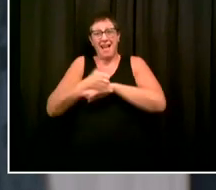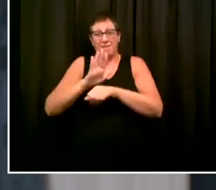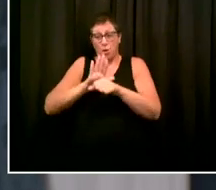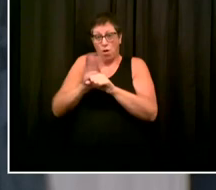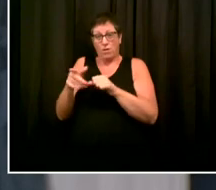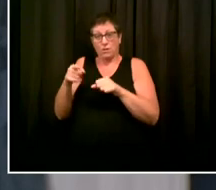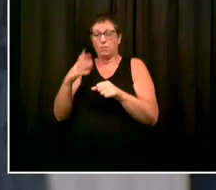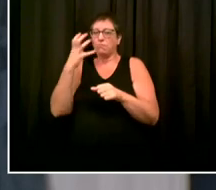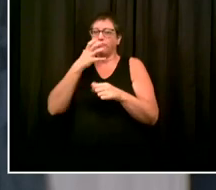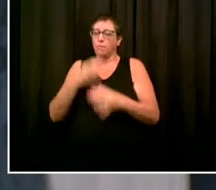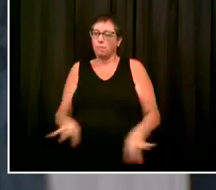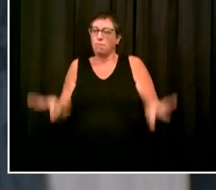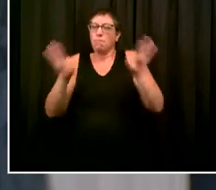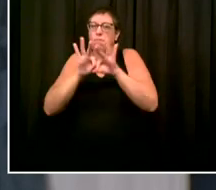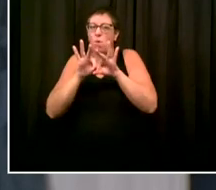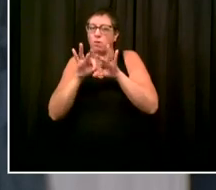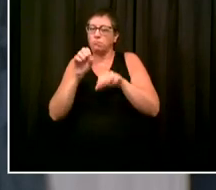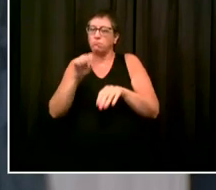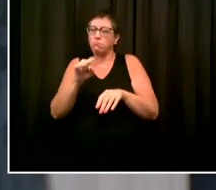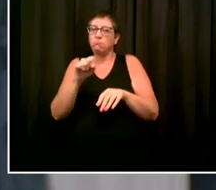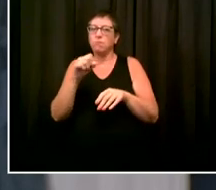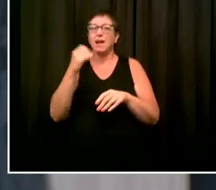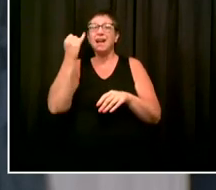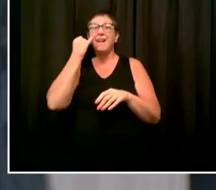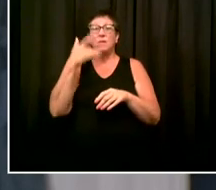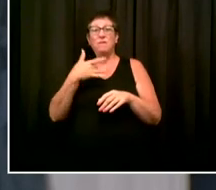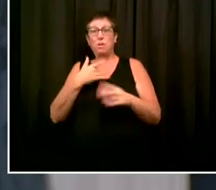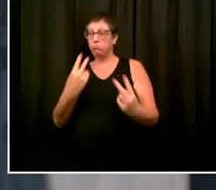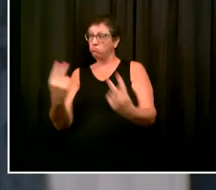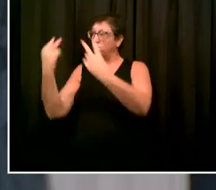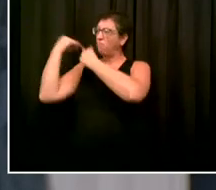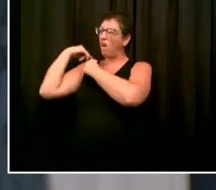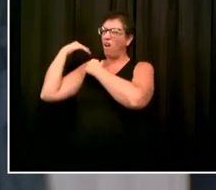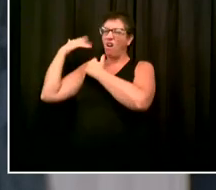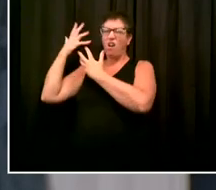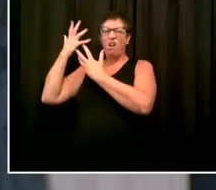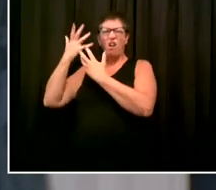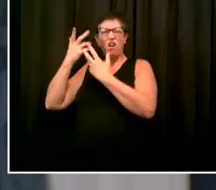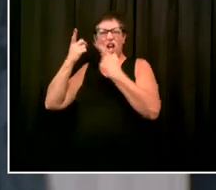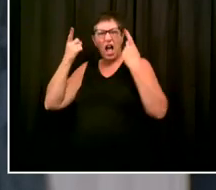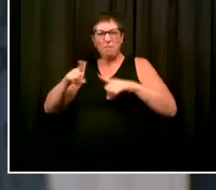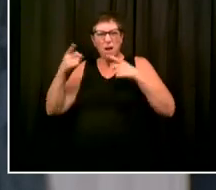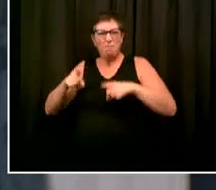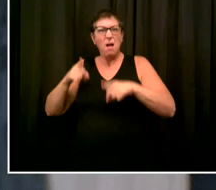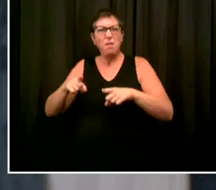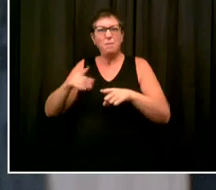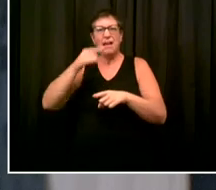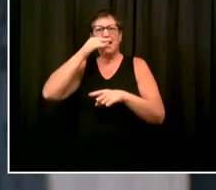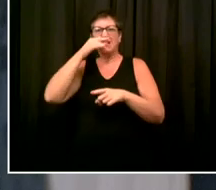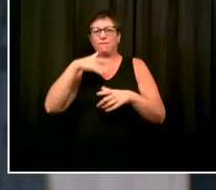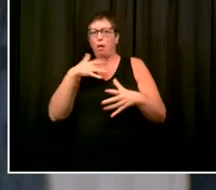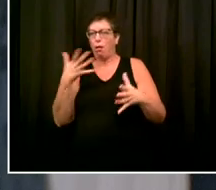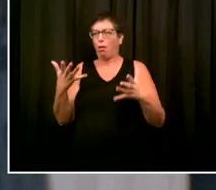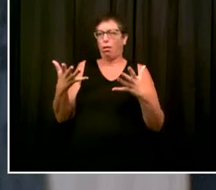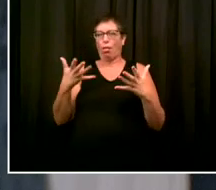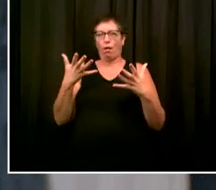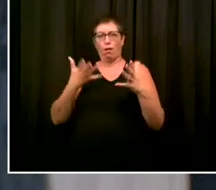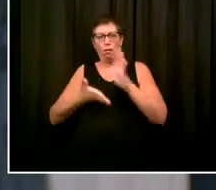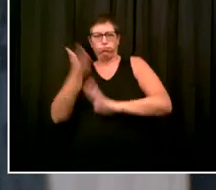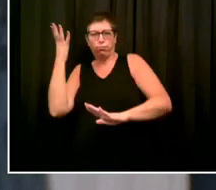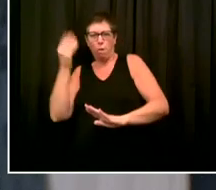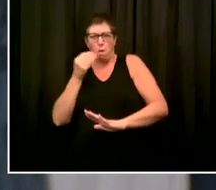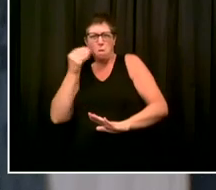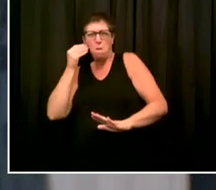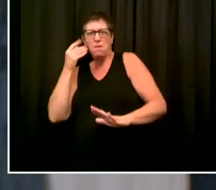March, in children left their school in March and have not seen their friends, have not seen their teachers,